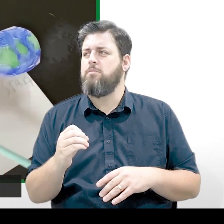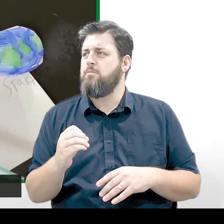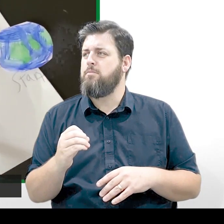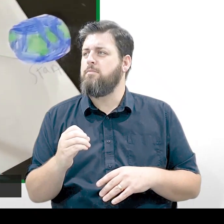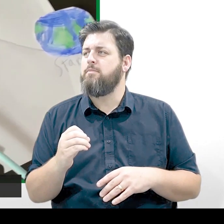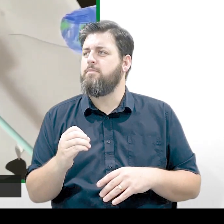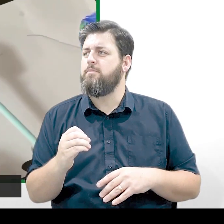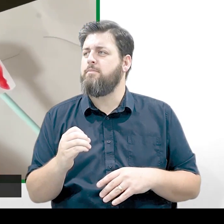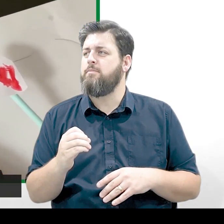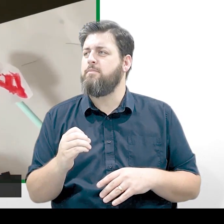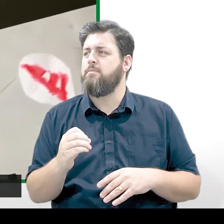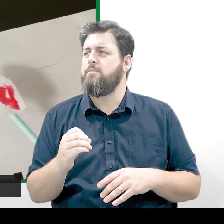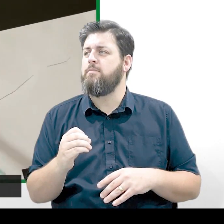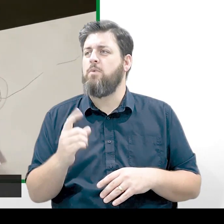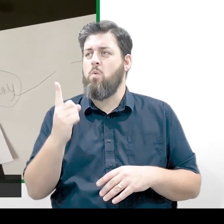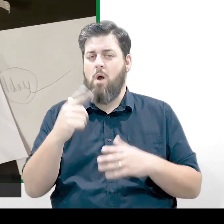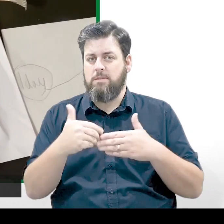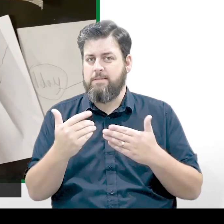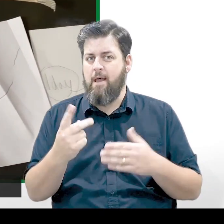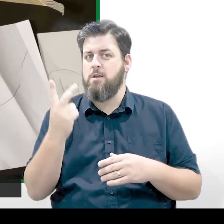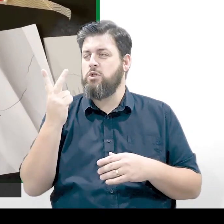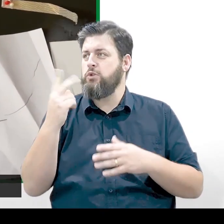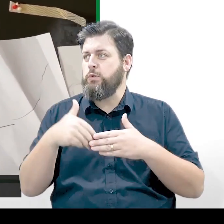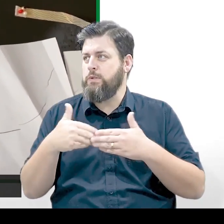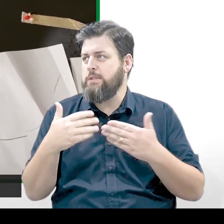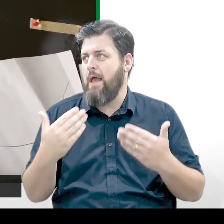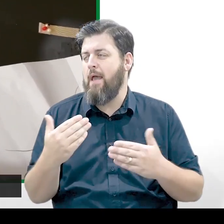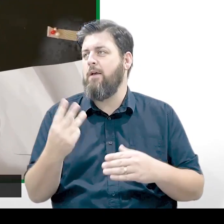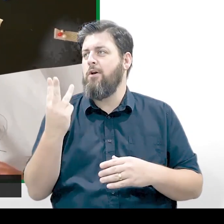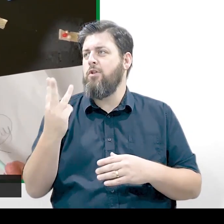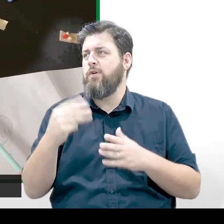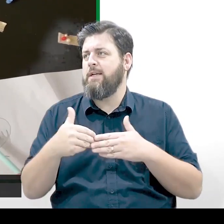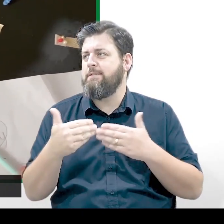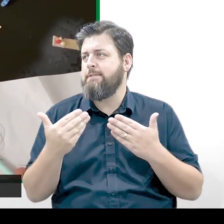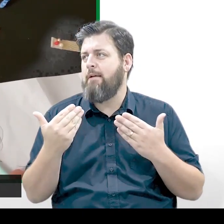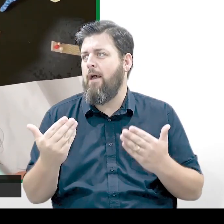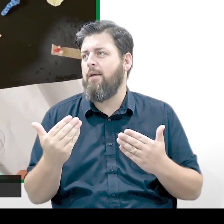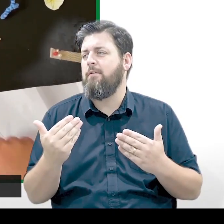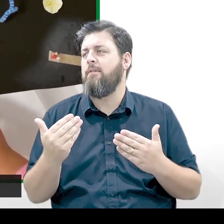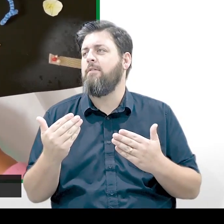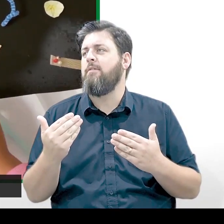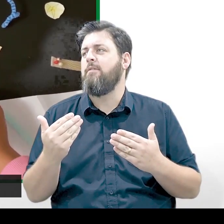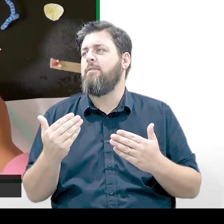One day passed, two days passed, three days passed,